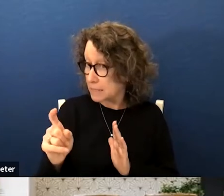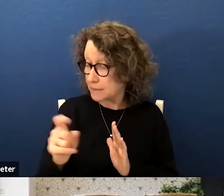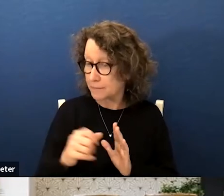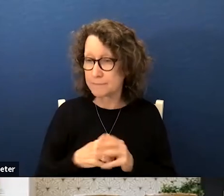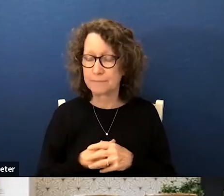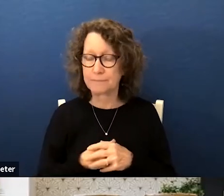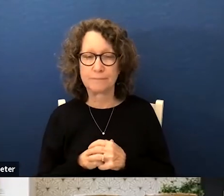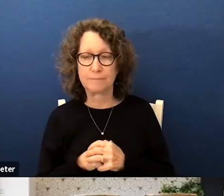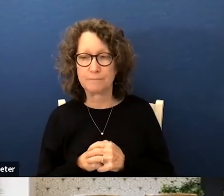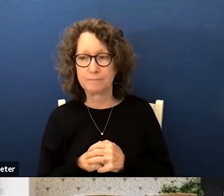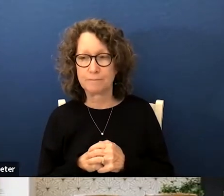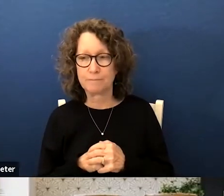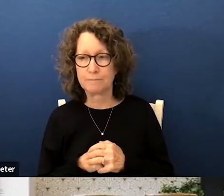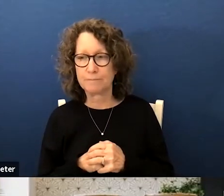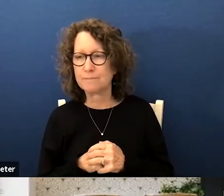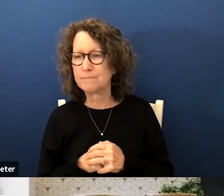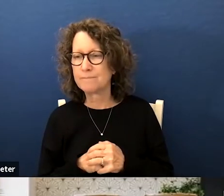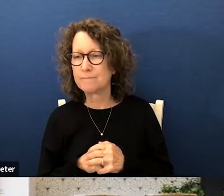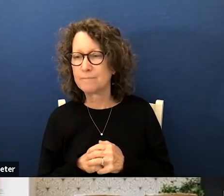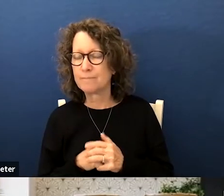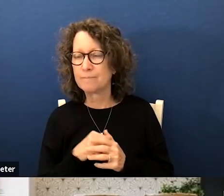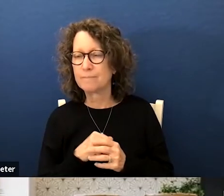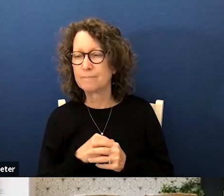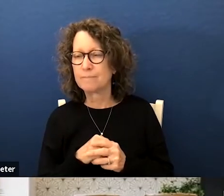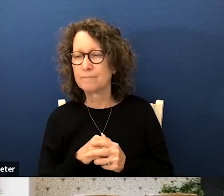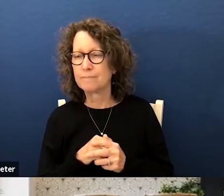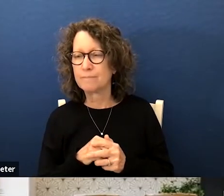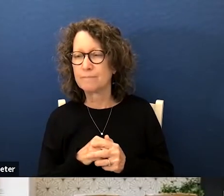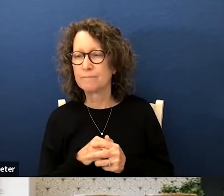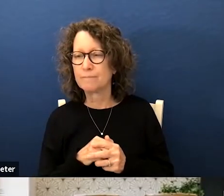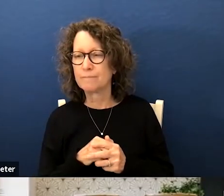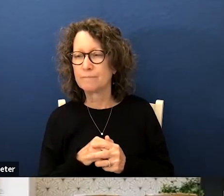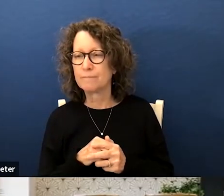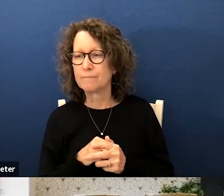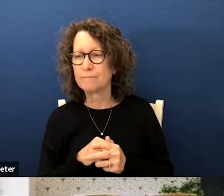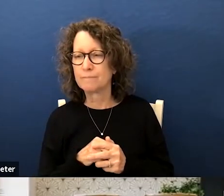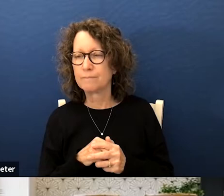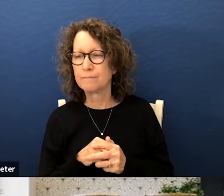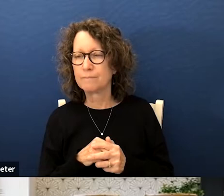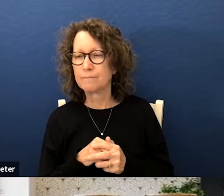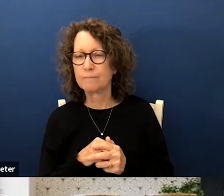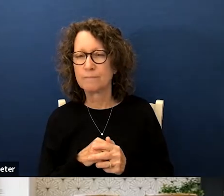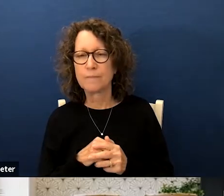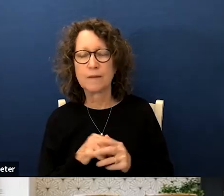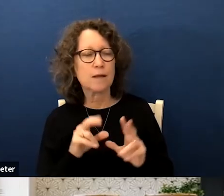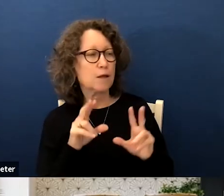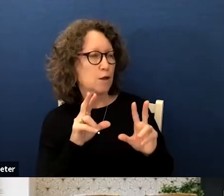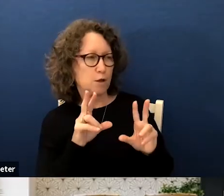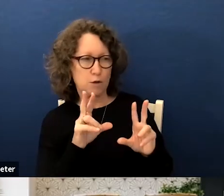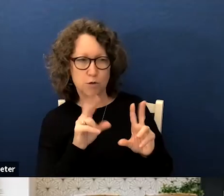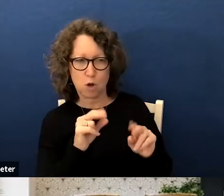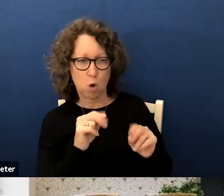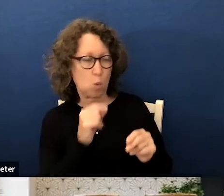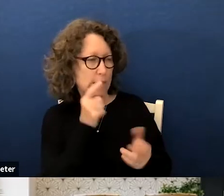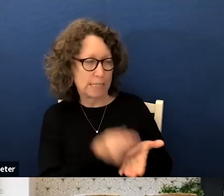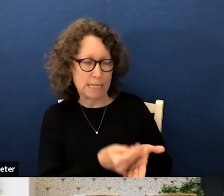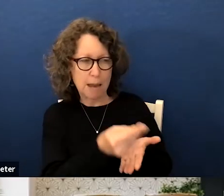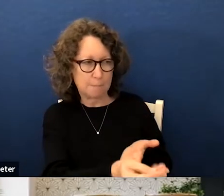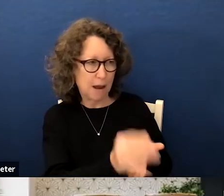we did not purchase a package that had